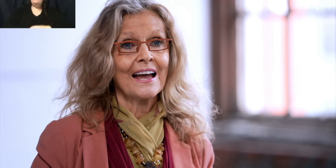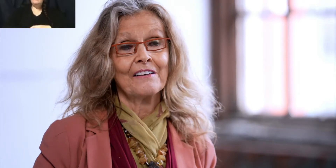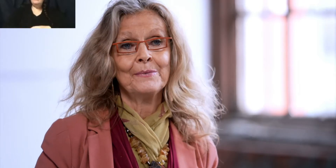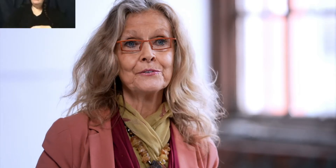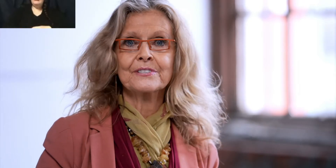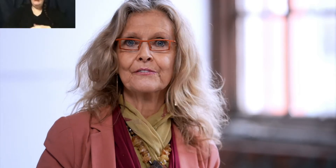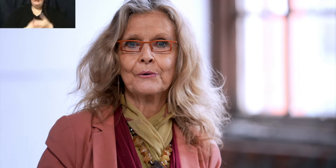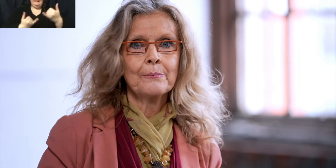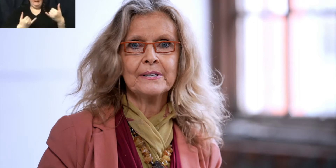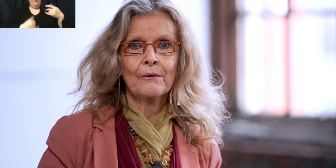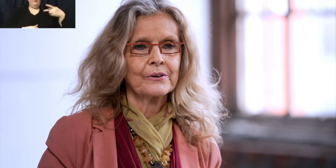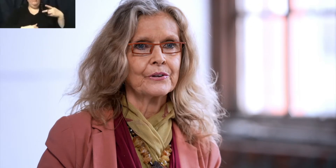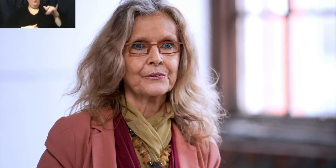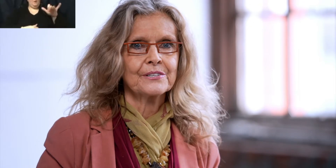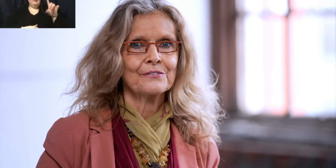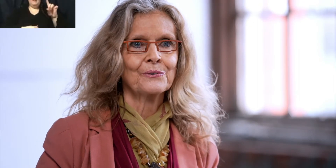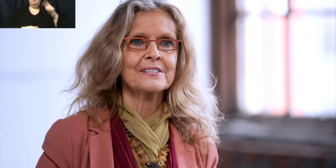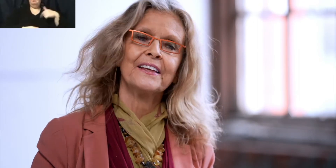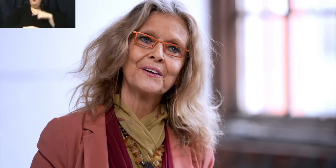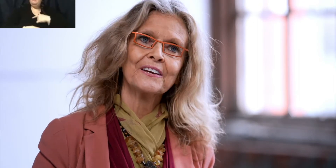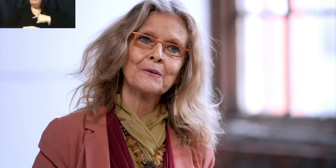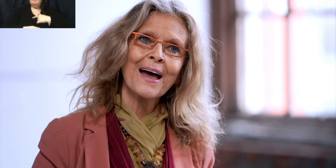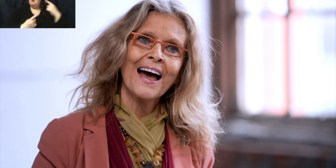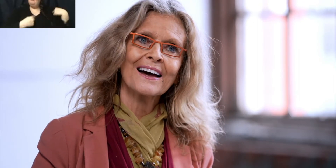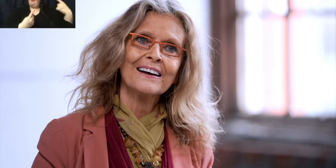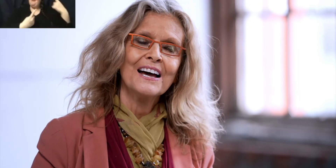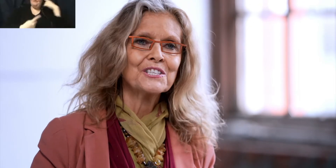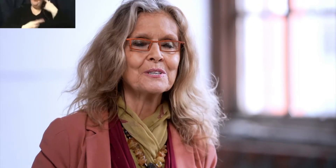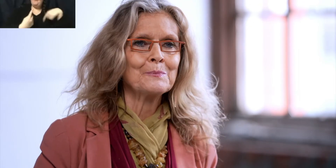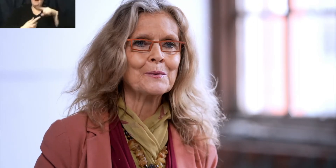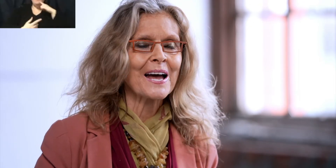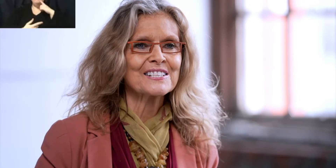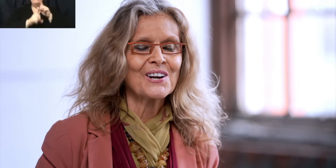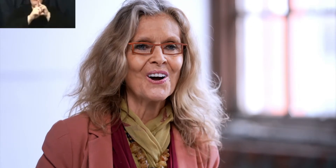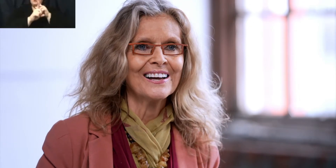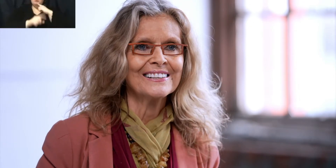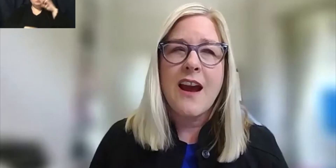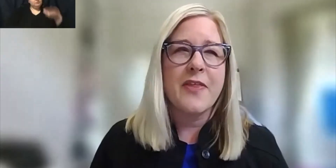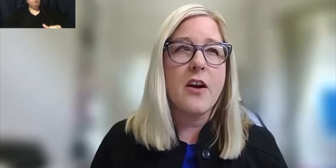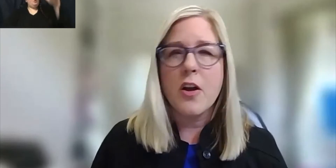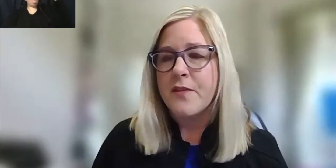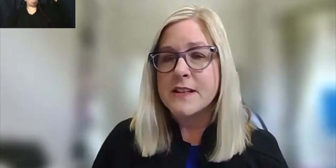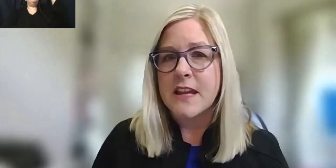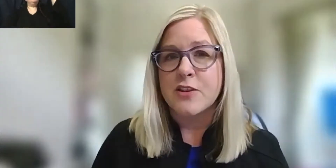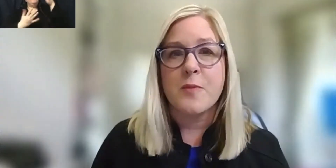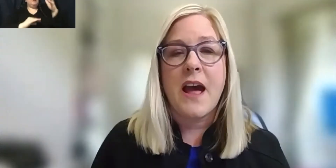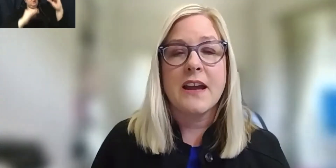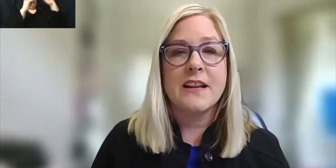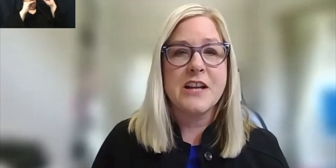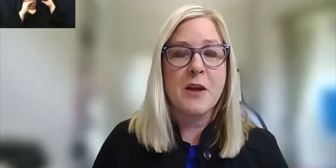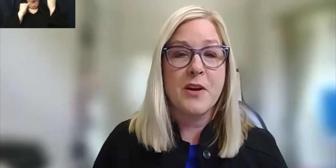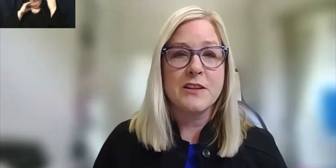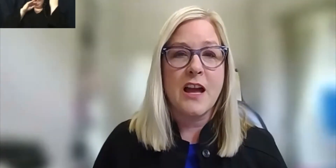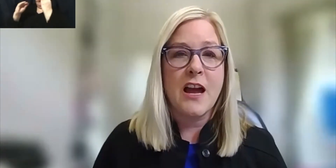We have mentors that have grown up and now are in their 30s and 40s and they're giving back. So it's being passed on. I think all of us can look back